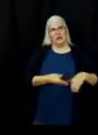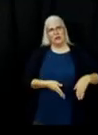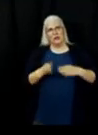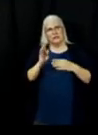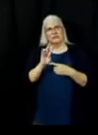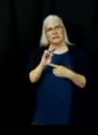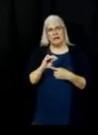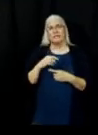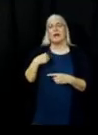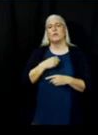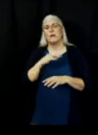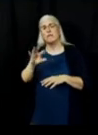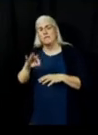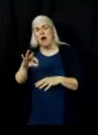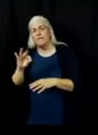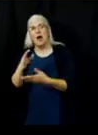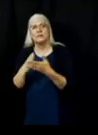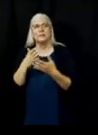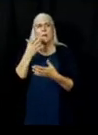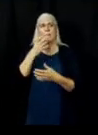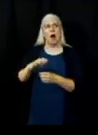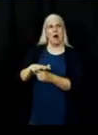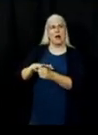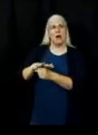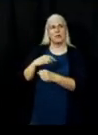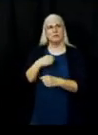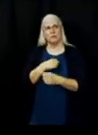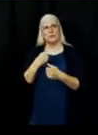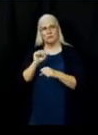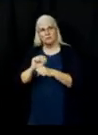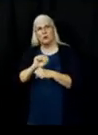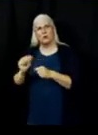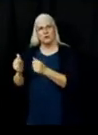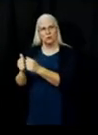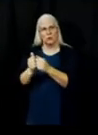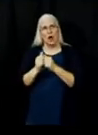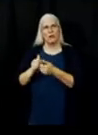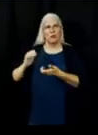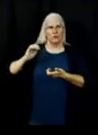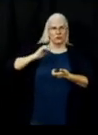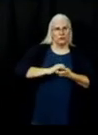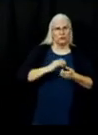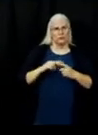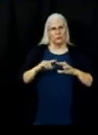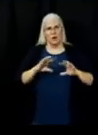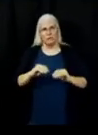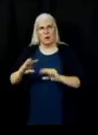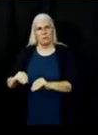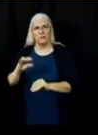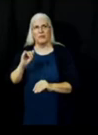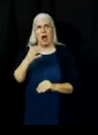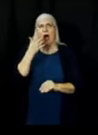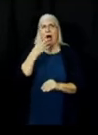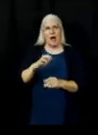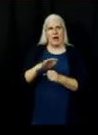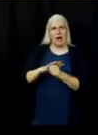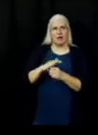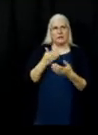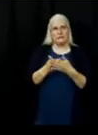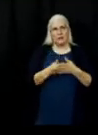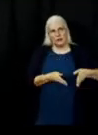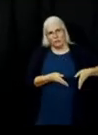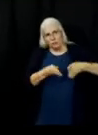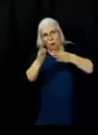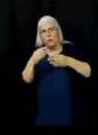and working with our cooperators and collaborators on the roadway with Caltrans, working on making the roadway safe,